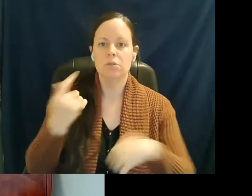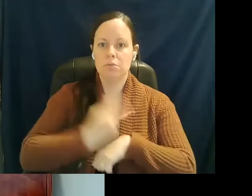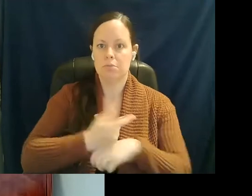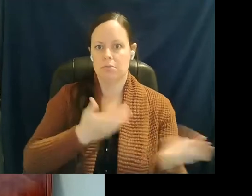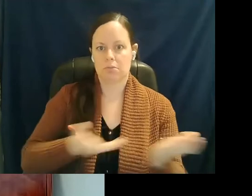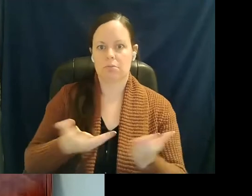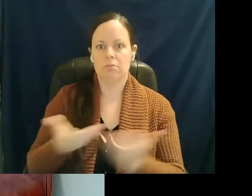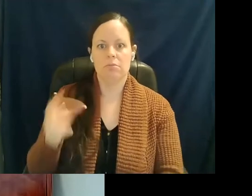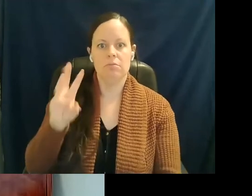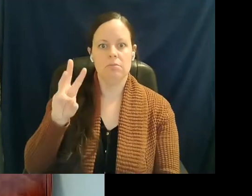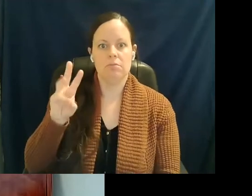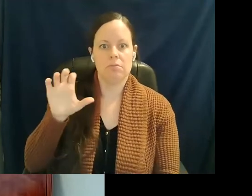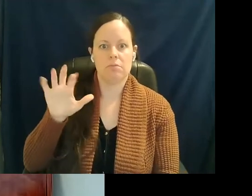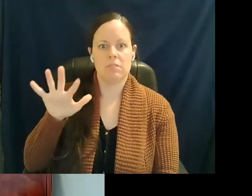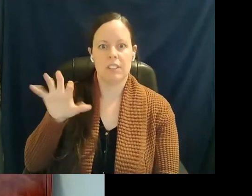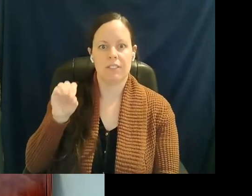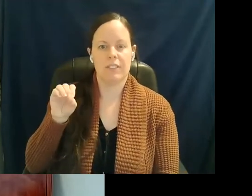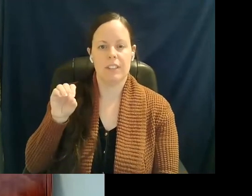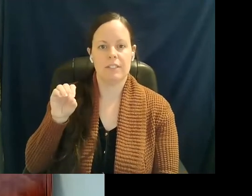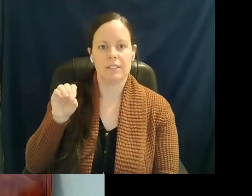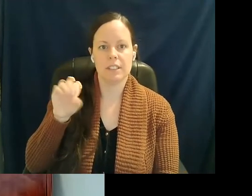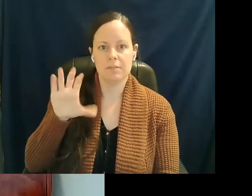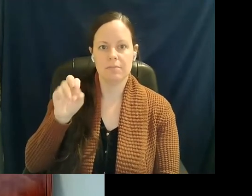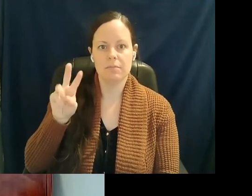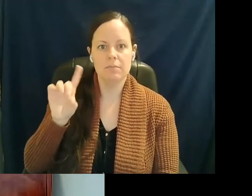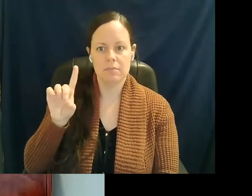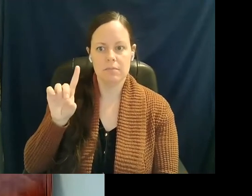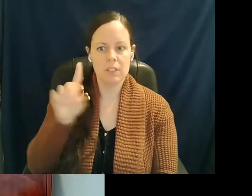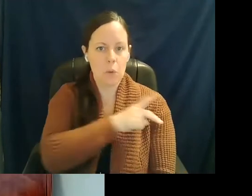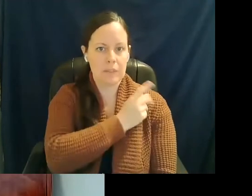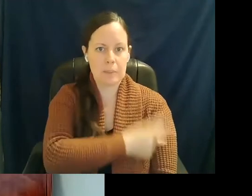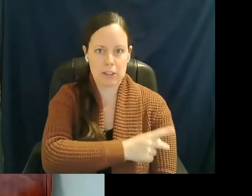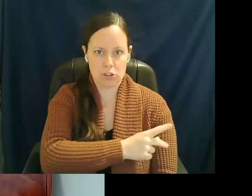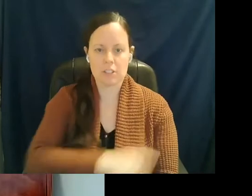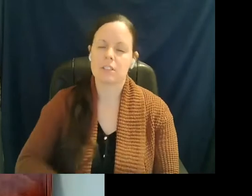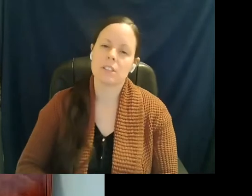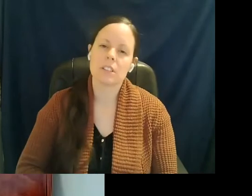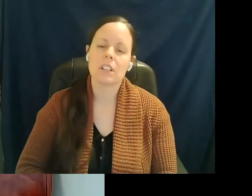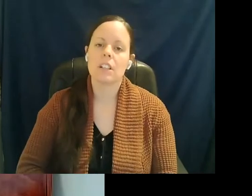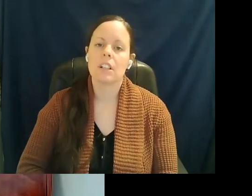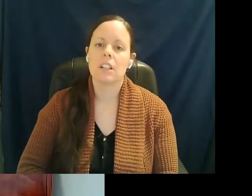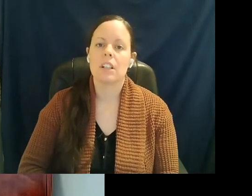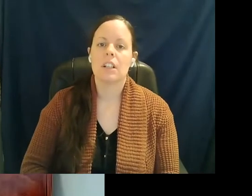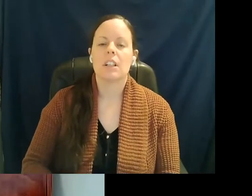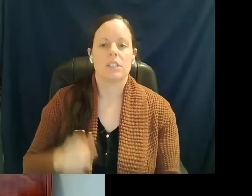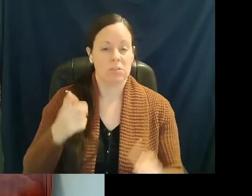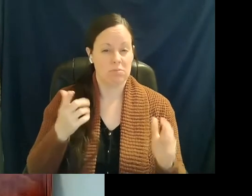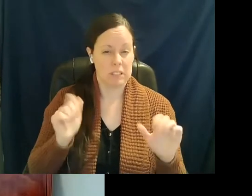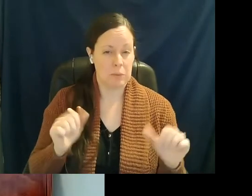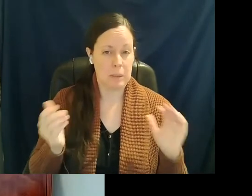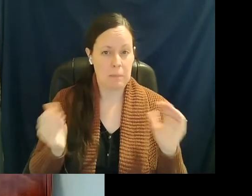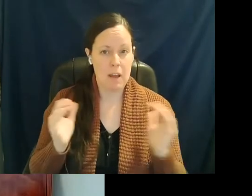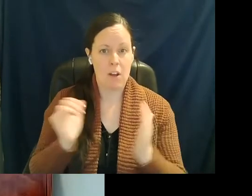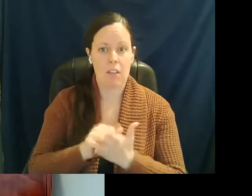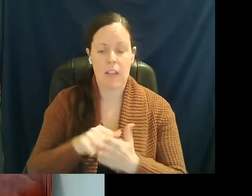650 COVID positive transport patients. Just as a little bit of a comparison, Medic